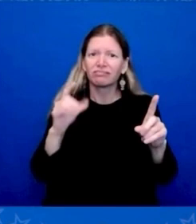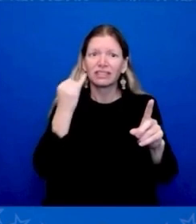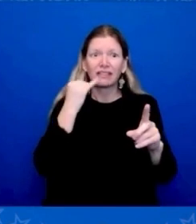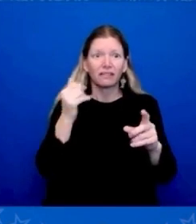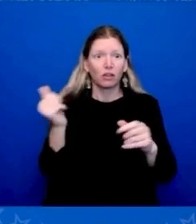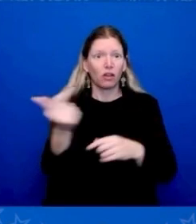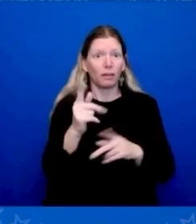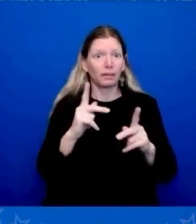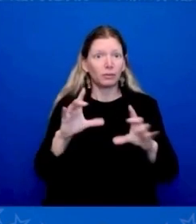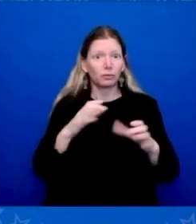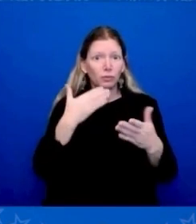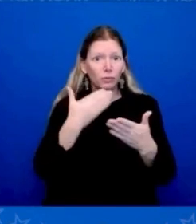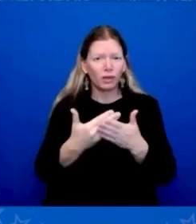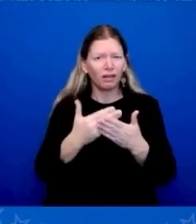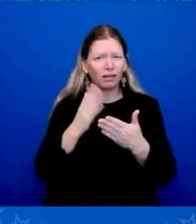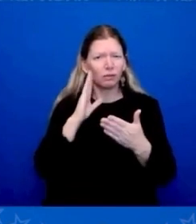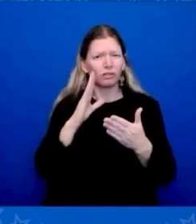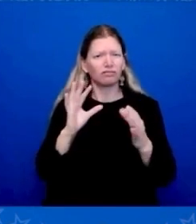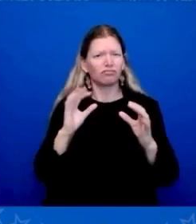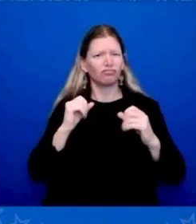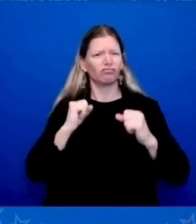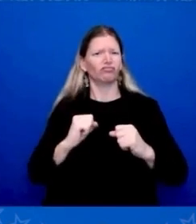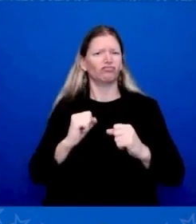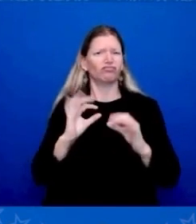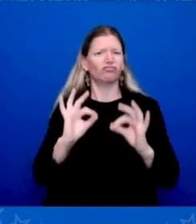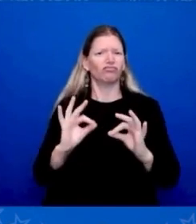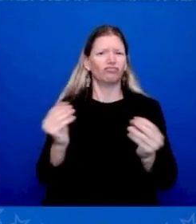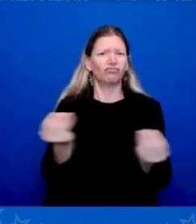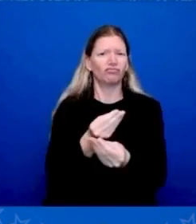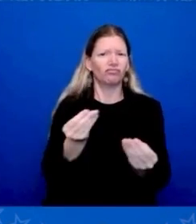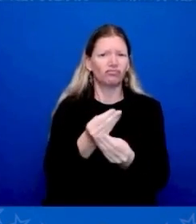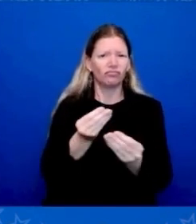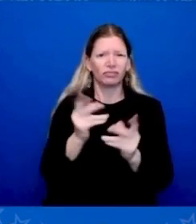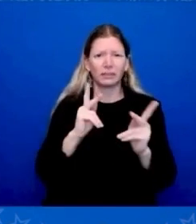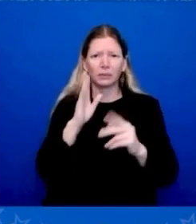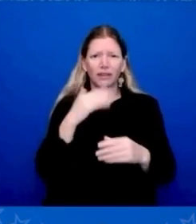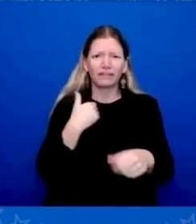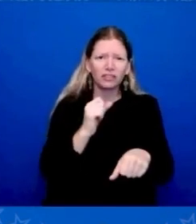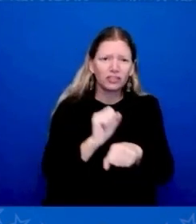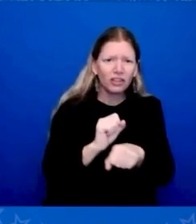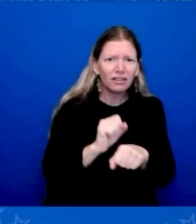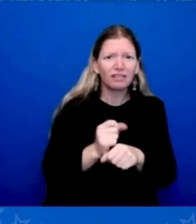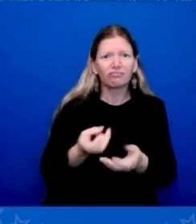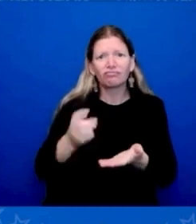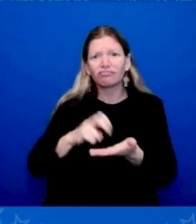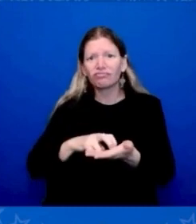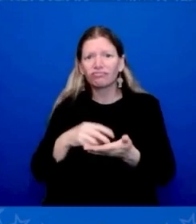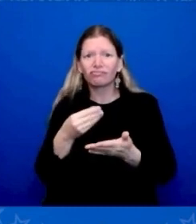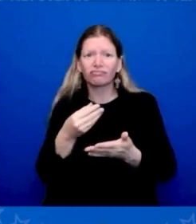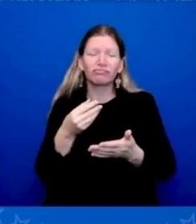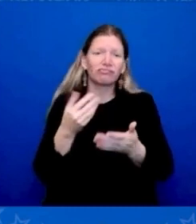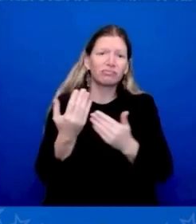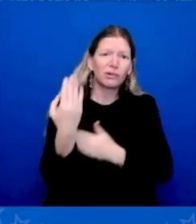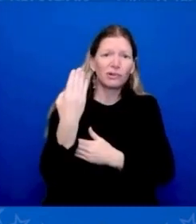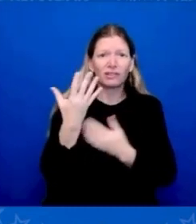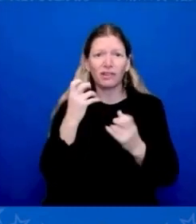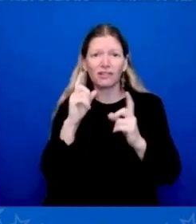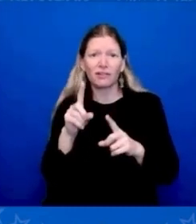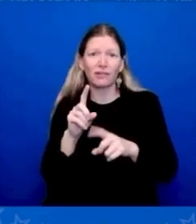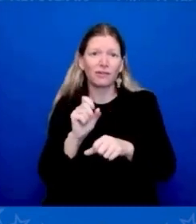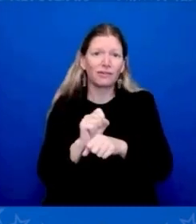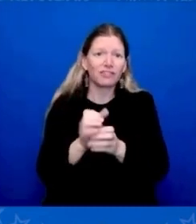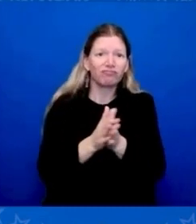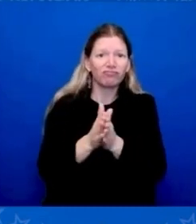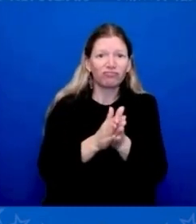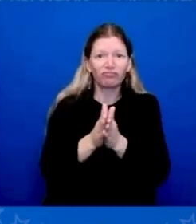table for their family, no matter where they live, the whole world would be better off. It would be a lot better. That's the notion here behind this. For example,